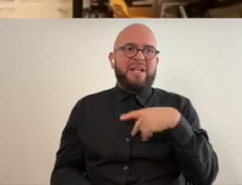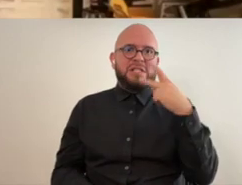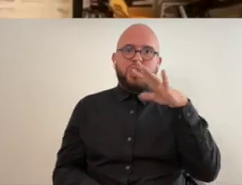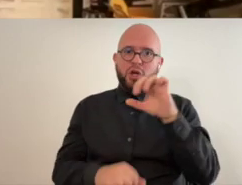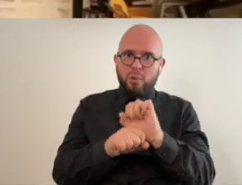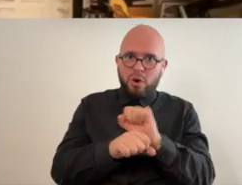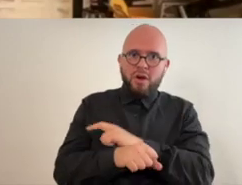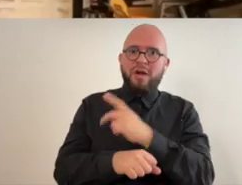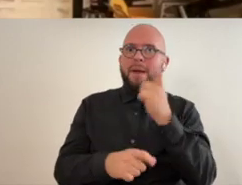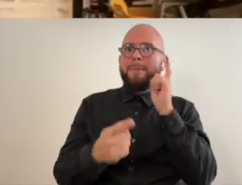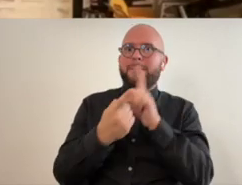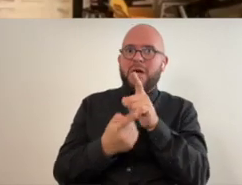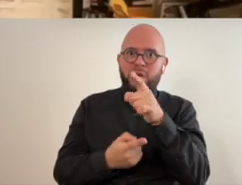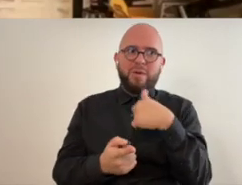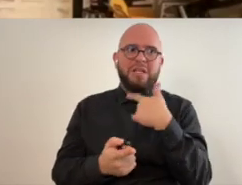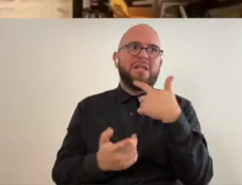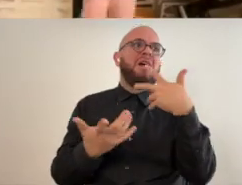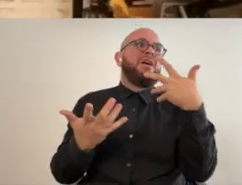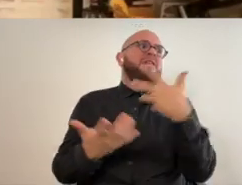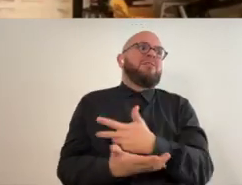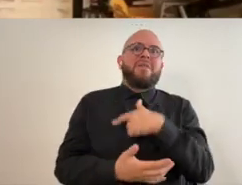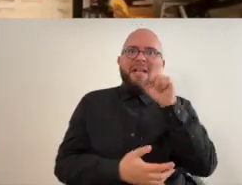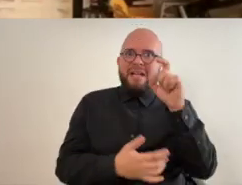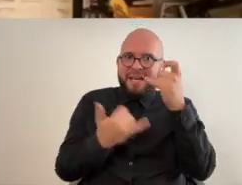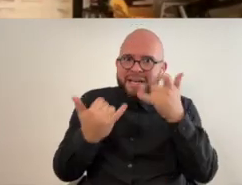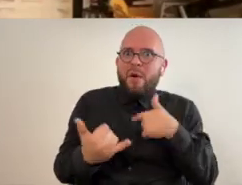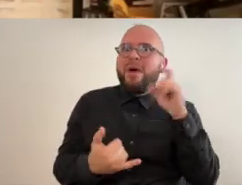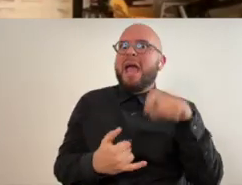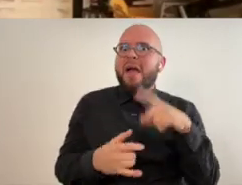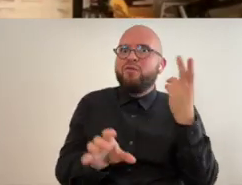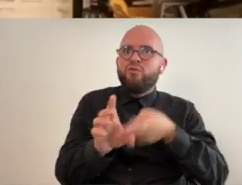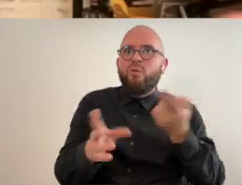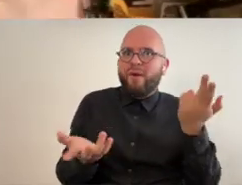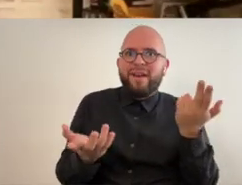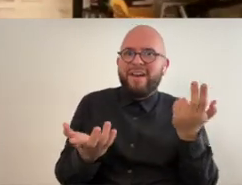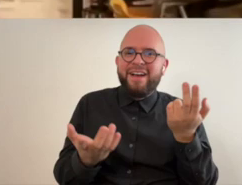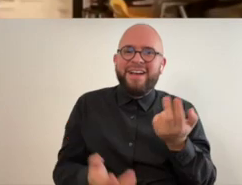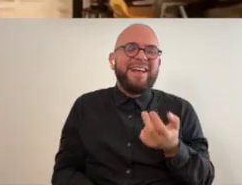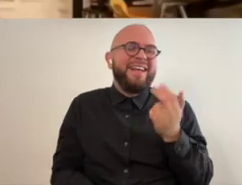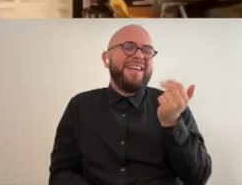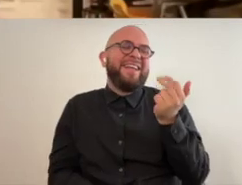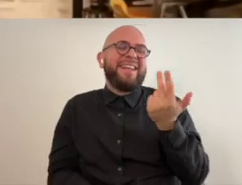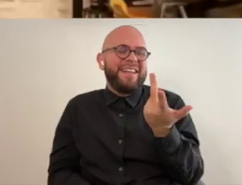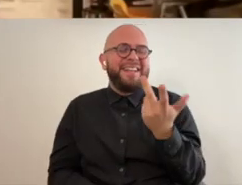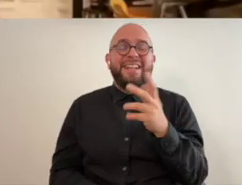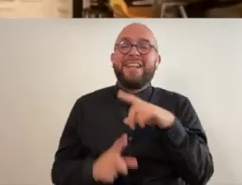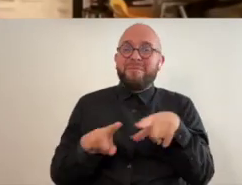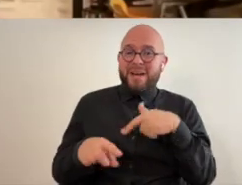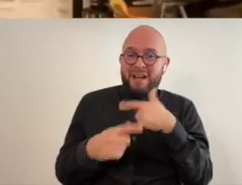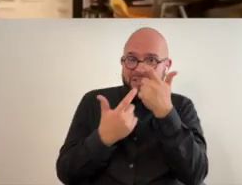i came into the makery and i saw your work and i met you and i was like okay well now i have to